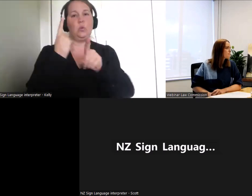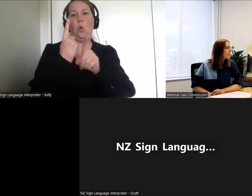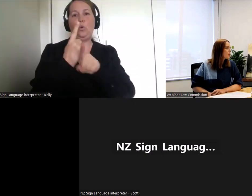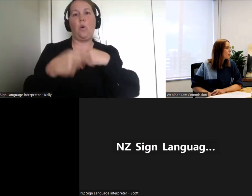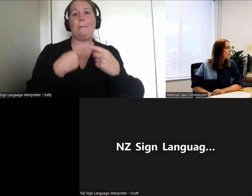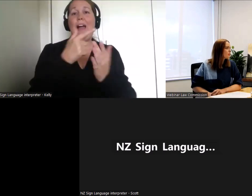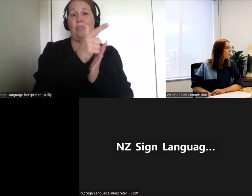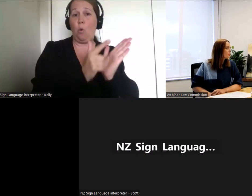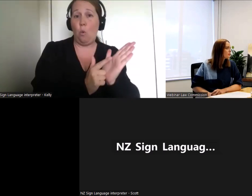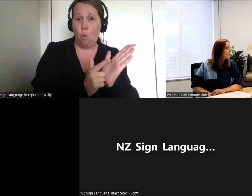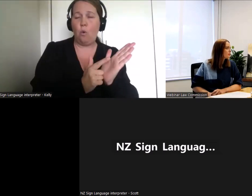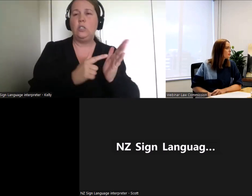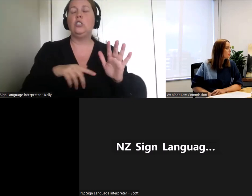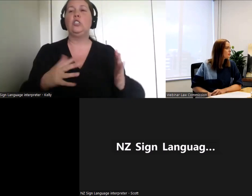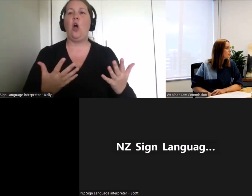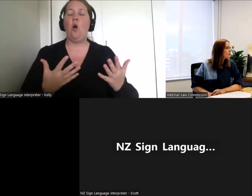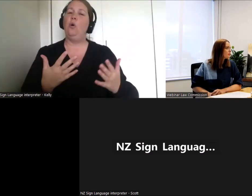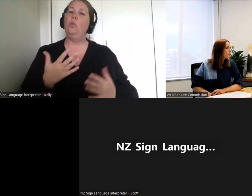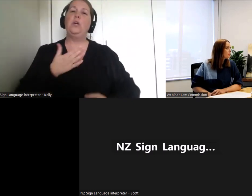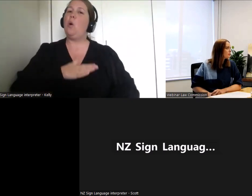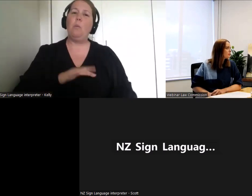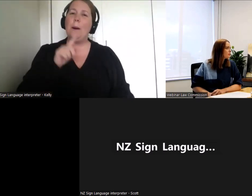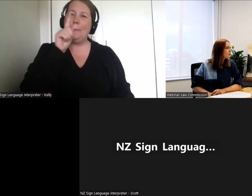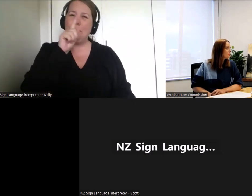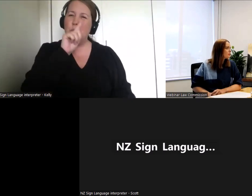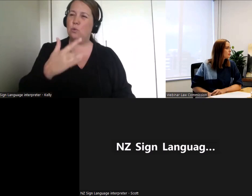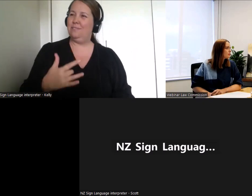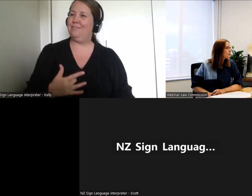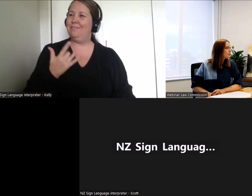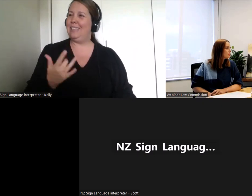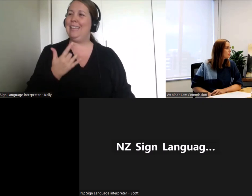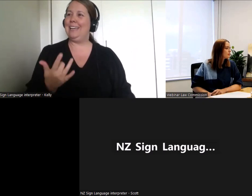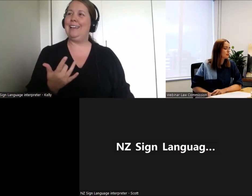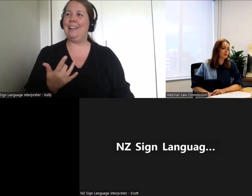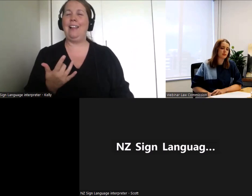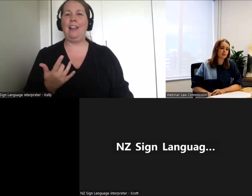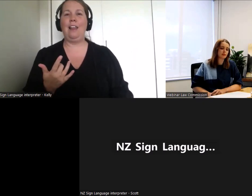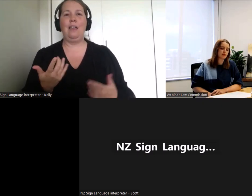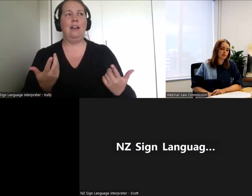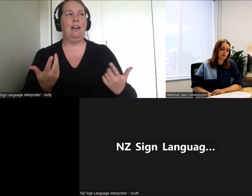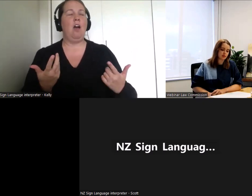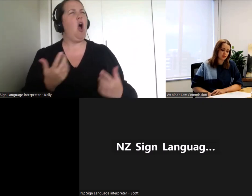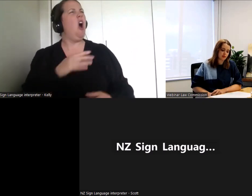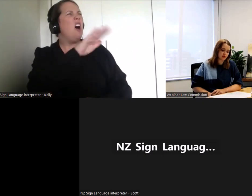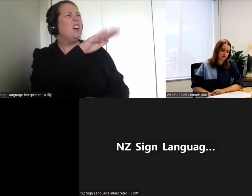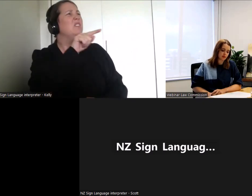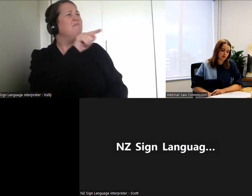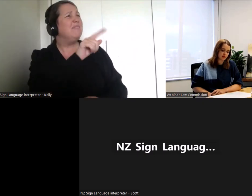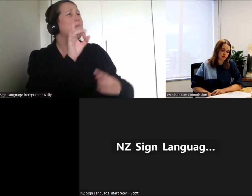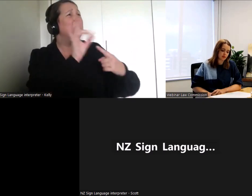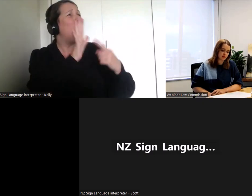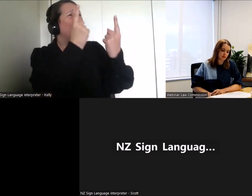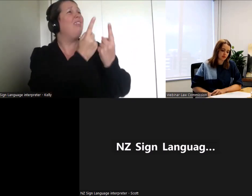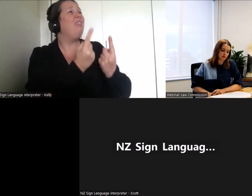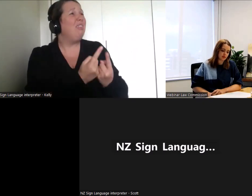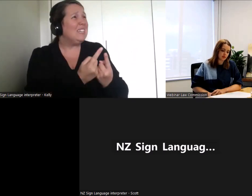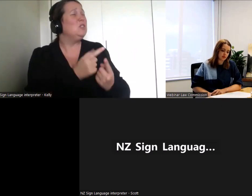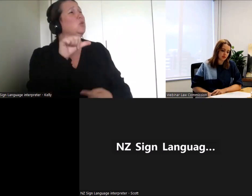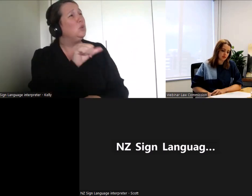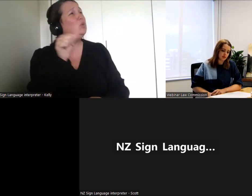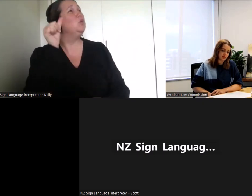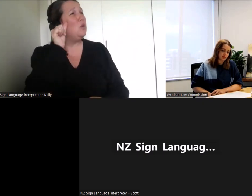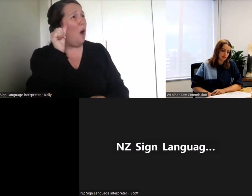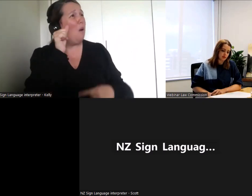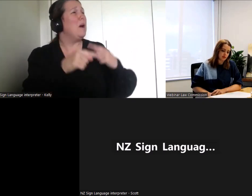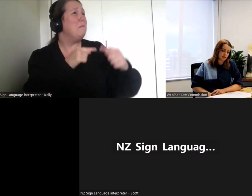And we don't want people to think that there are important things that we should know about which we haven't asked questions about. So there's a very open ended